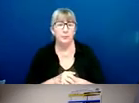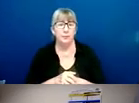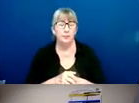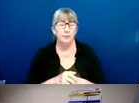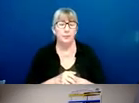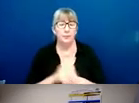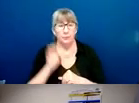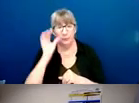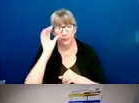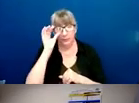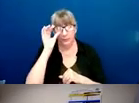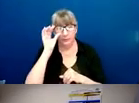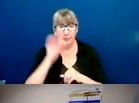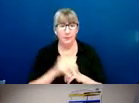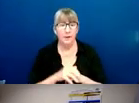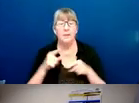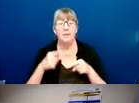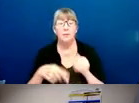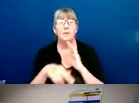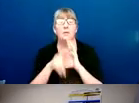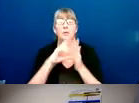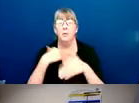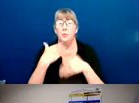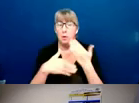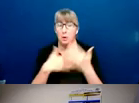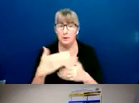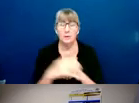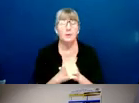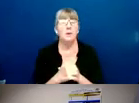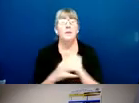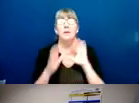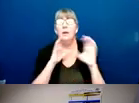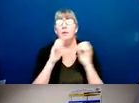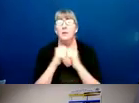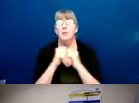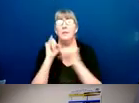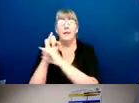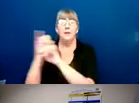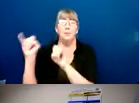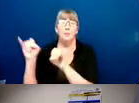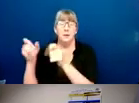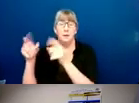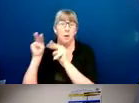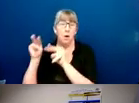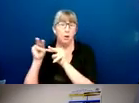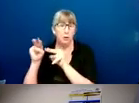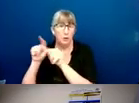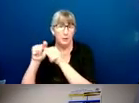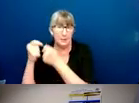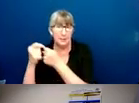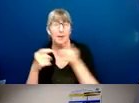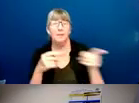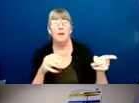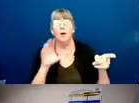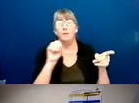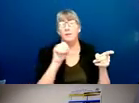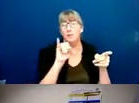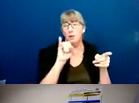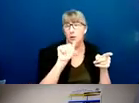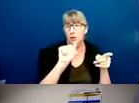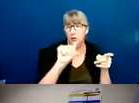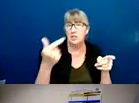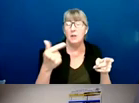the consent decree. The conversations with the independent monitoring team and the Office of the Attorney General have been ongoing.